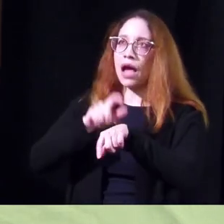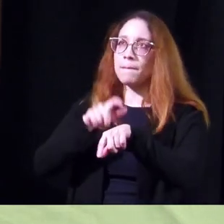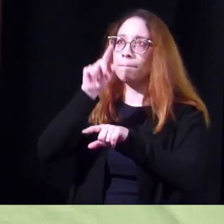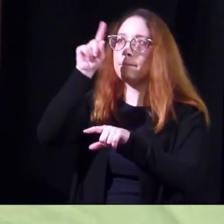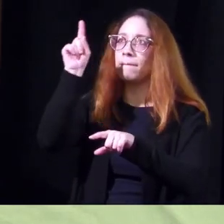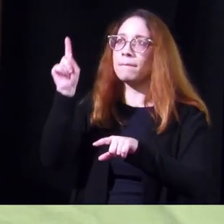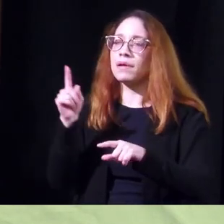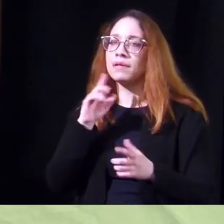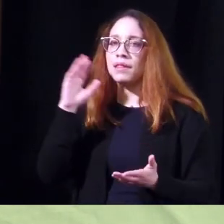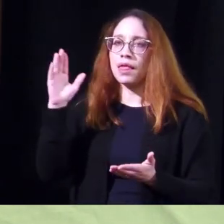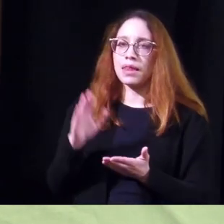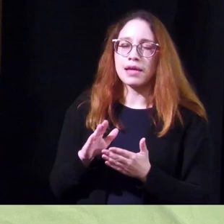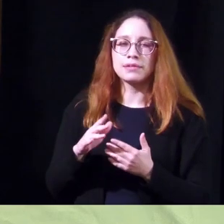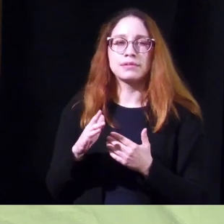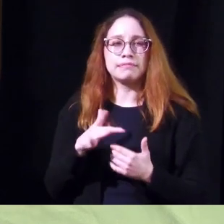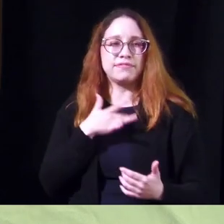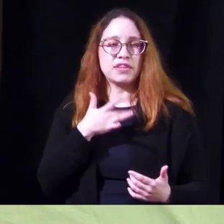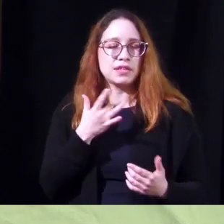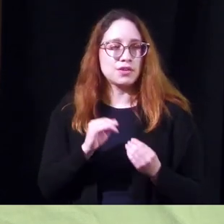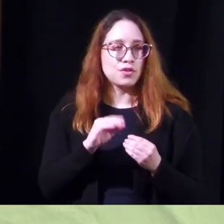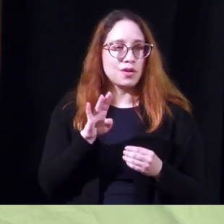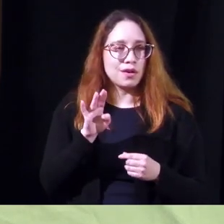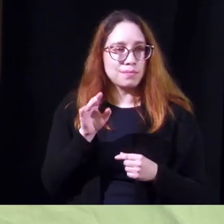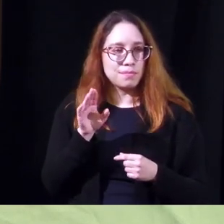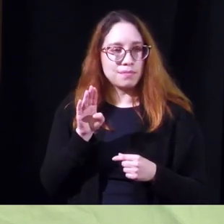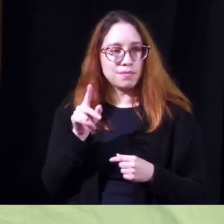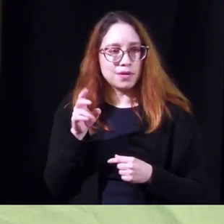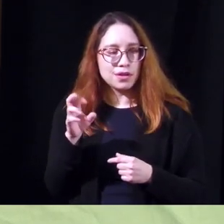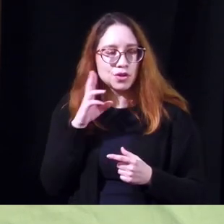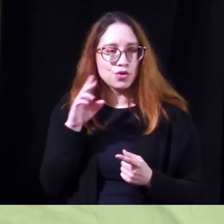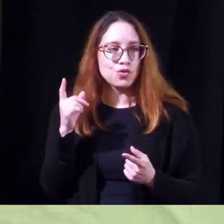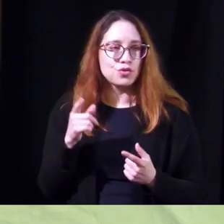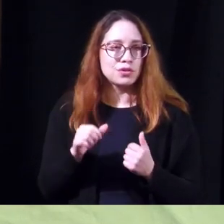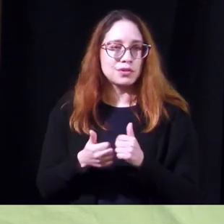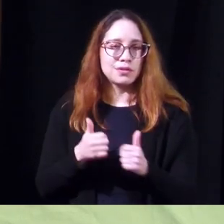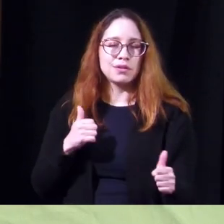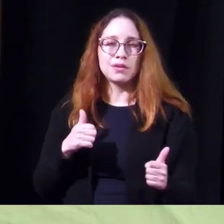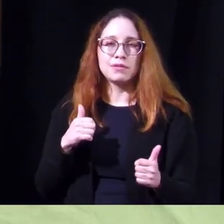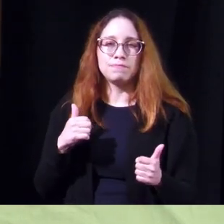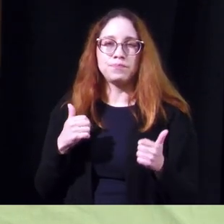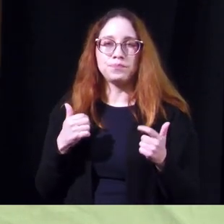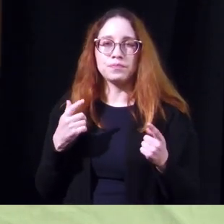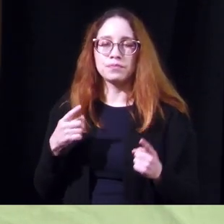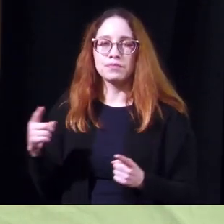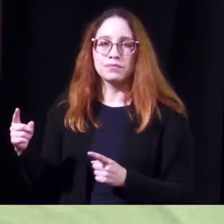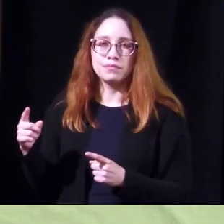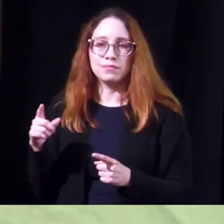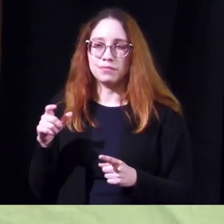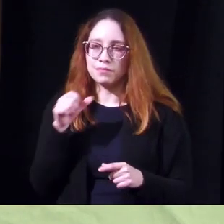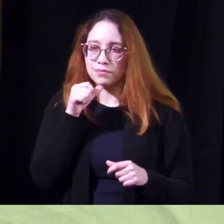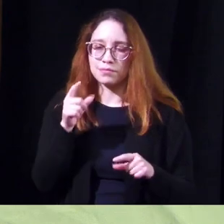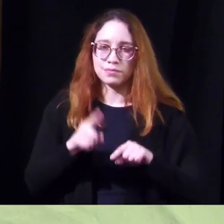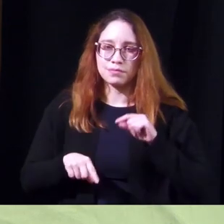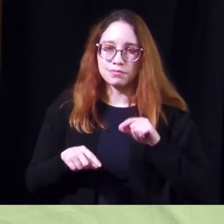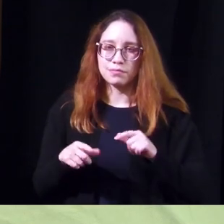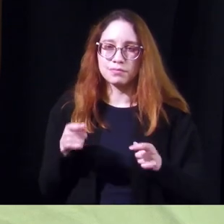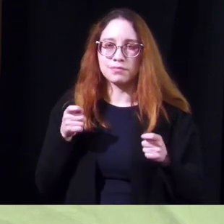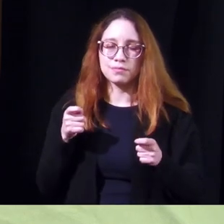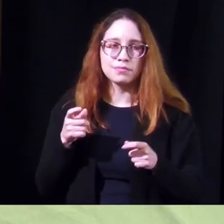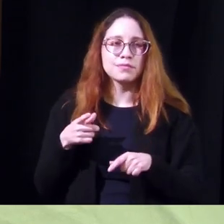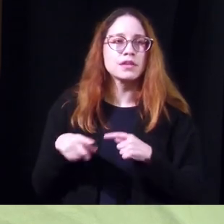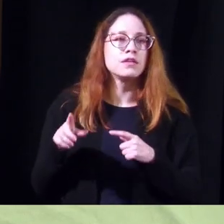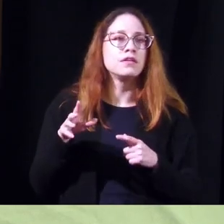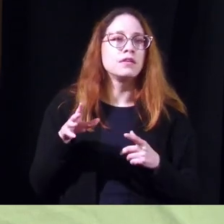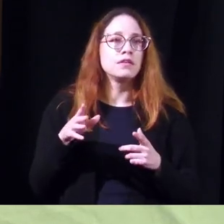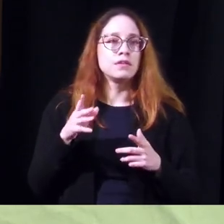decreased sensation of their bladder and you want to prevent the incontinent episode by uh preempting